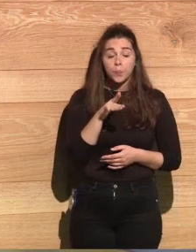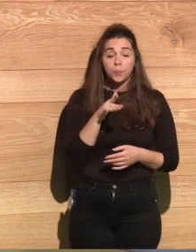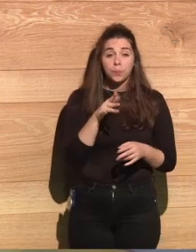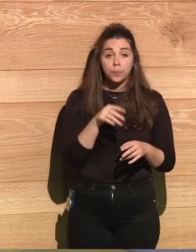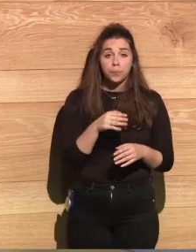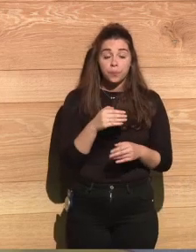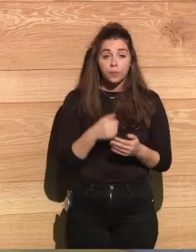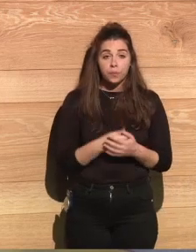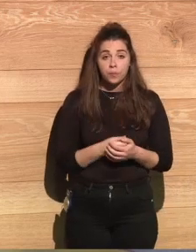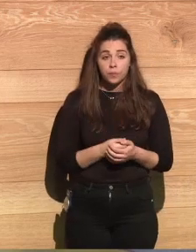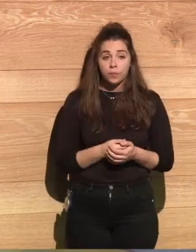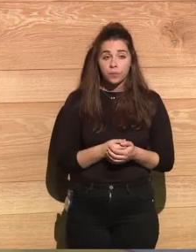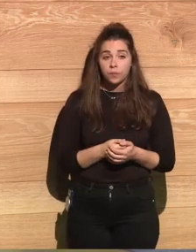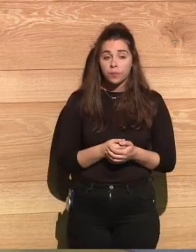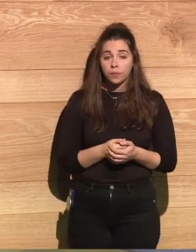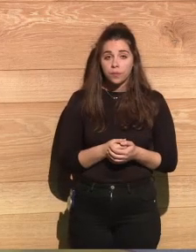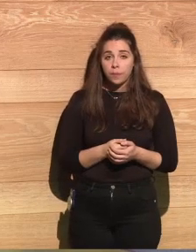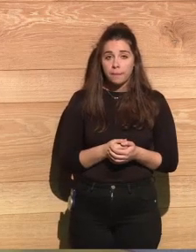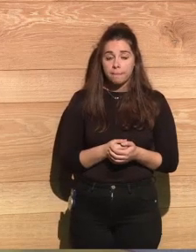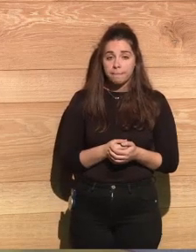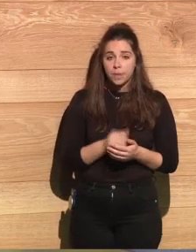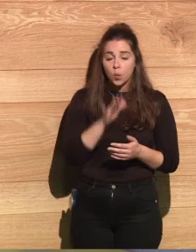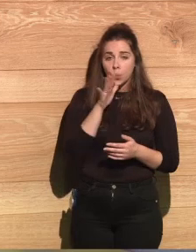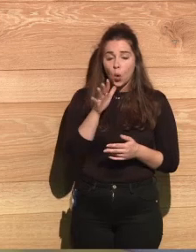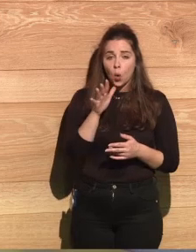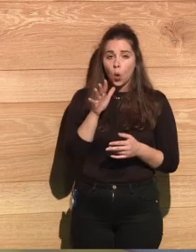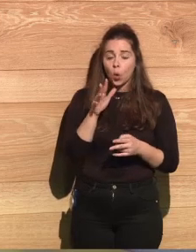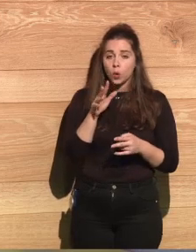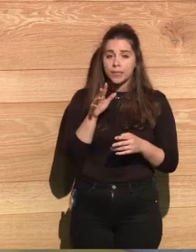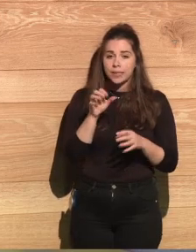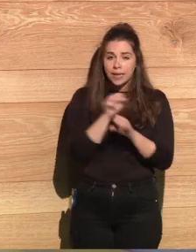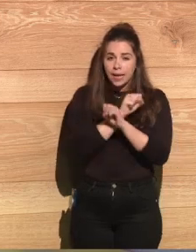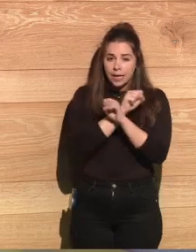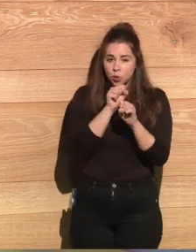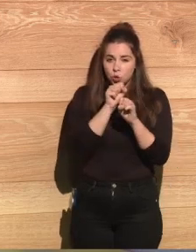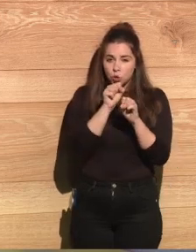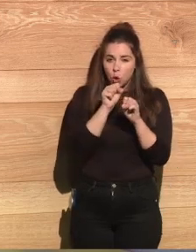reached the ground level, was about 4,000 degrees Celsius.